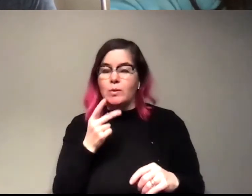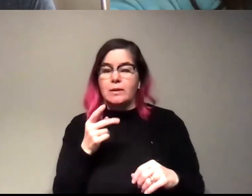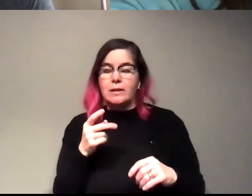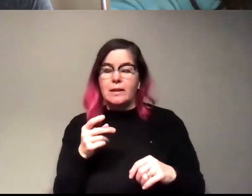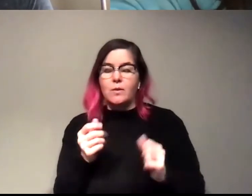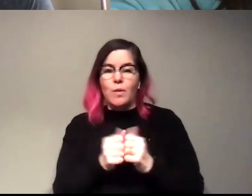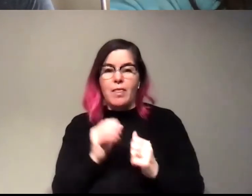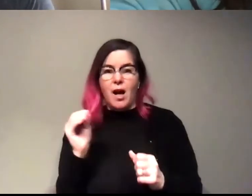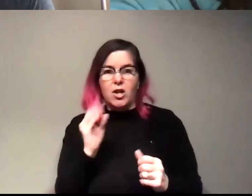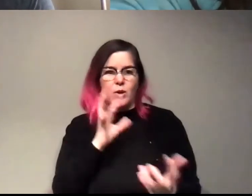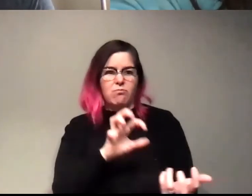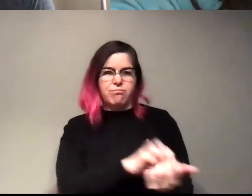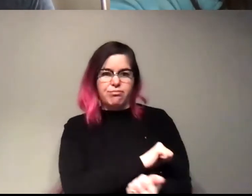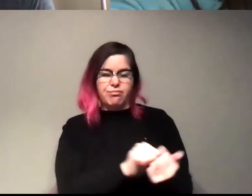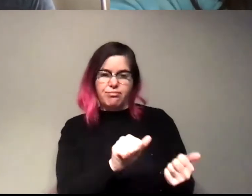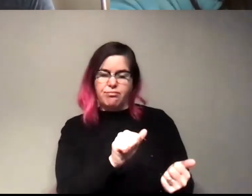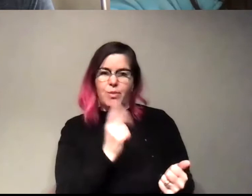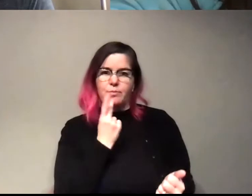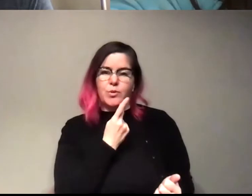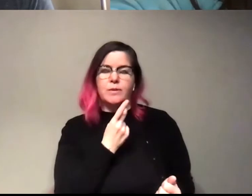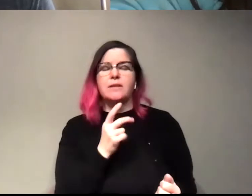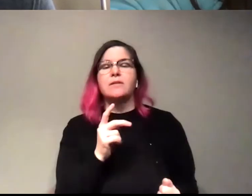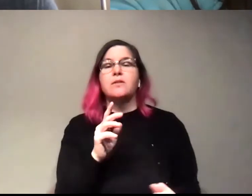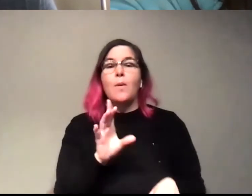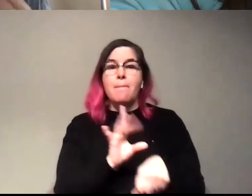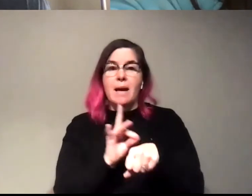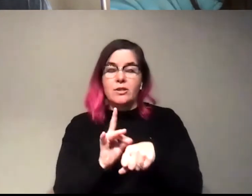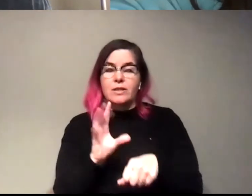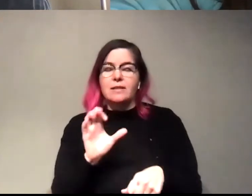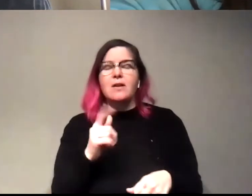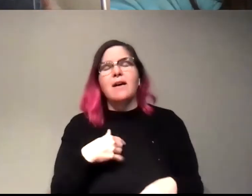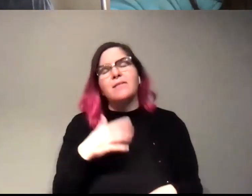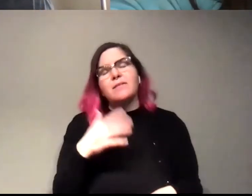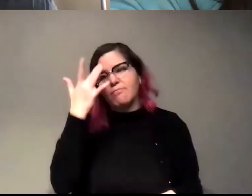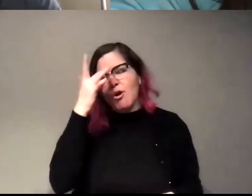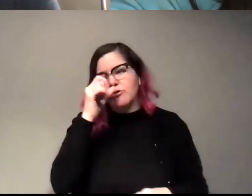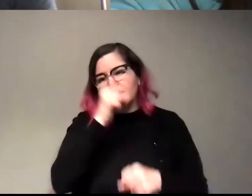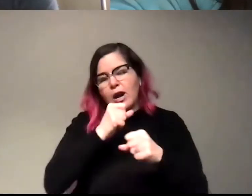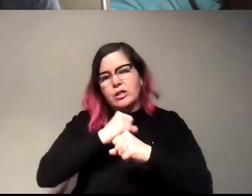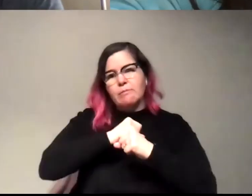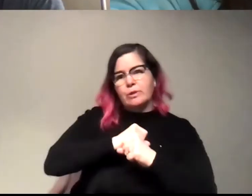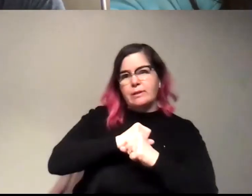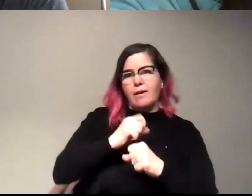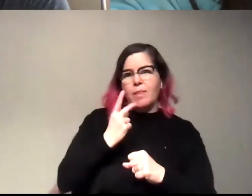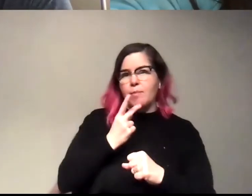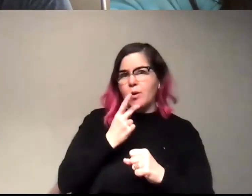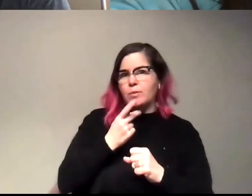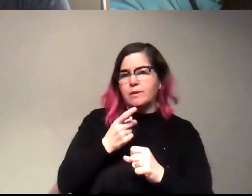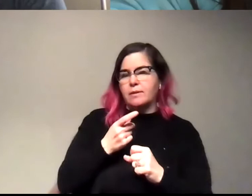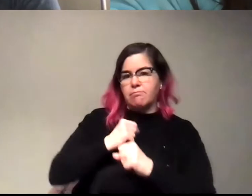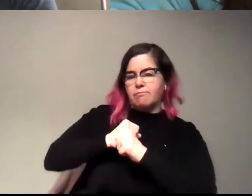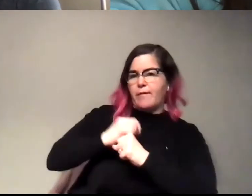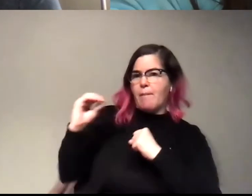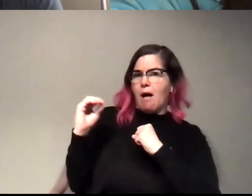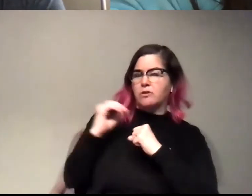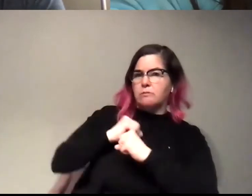destroy them. Uh, and so in bacterial cells, they have like clever strategies for like protecting these proteins from oxygen, but in the